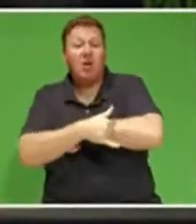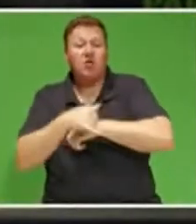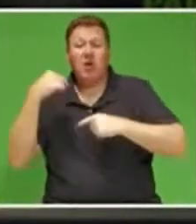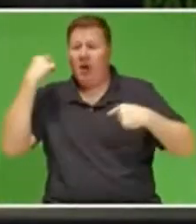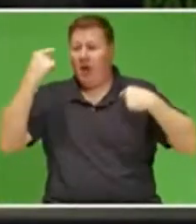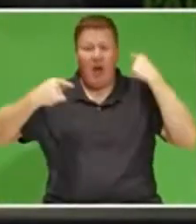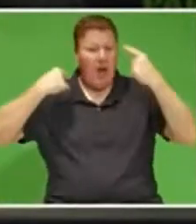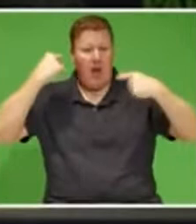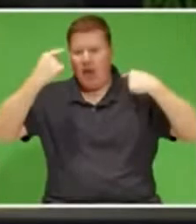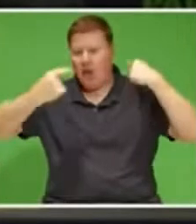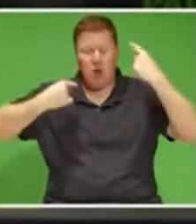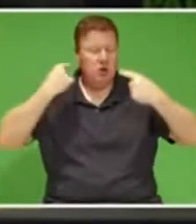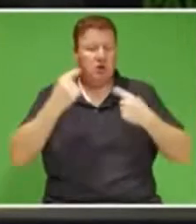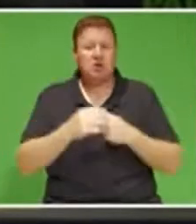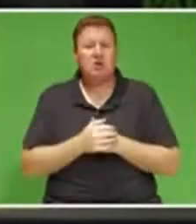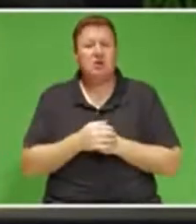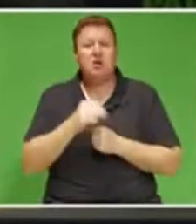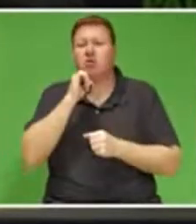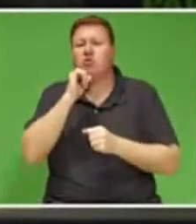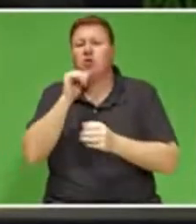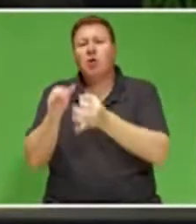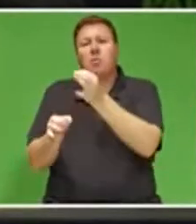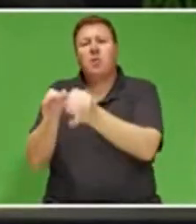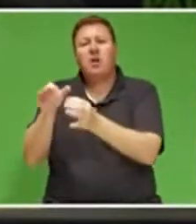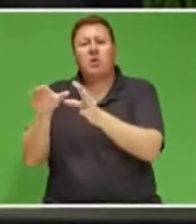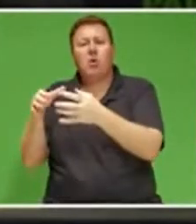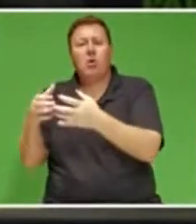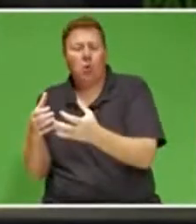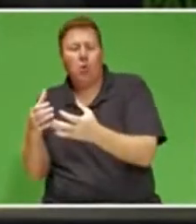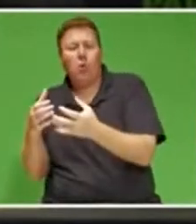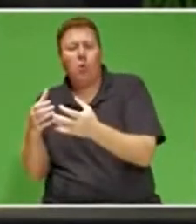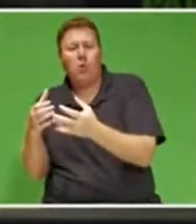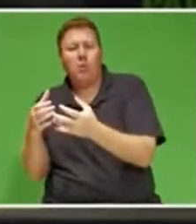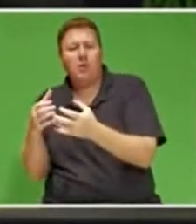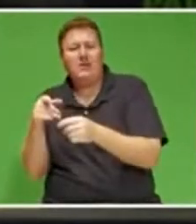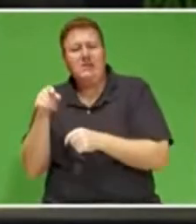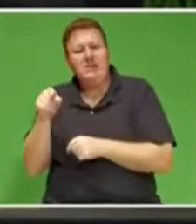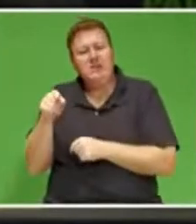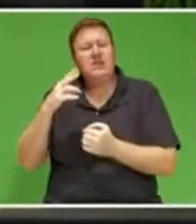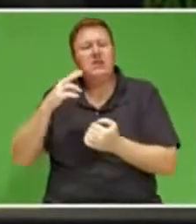of being parties that acknowledge the challenges